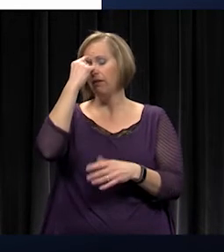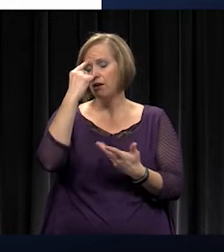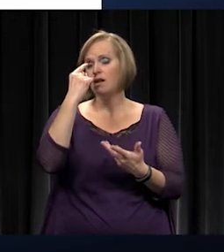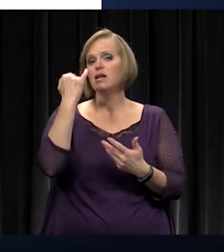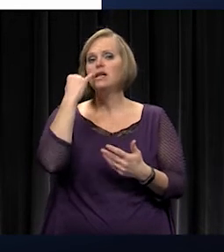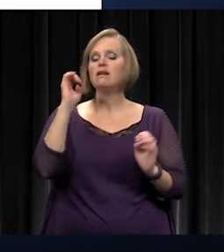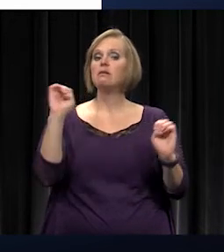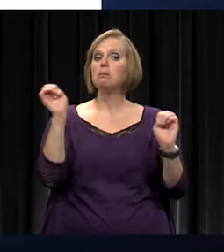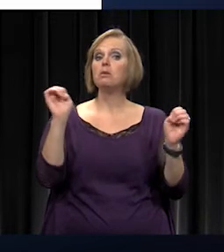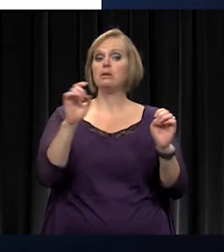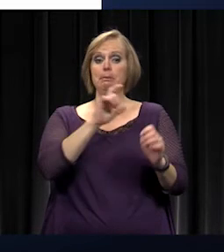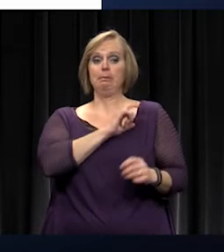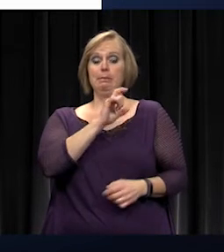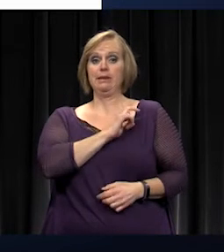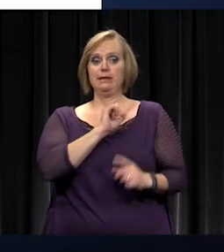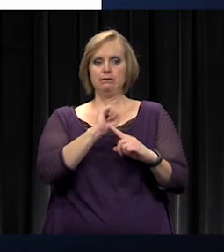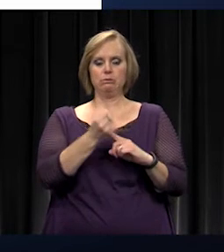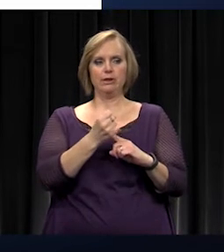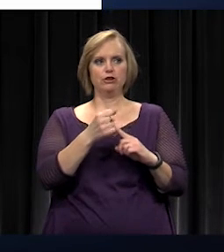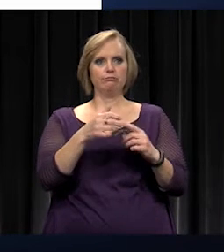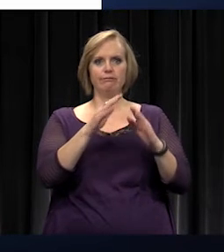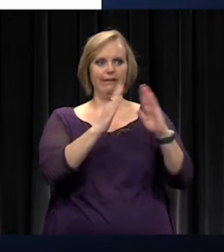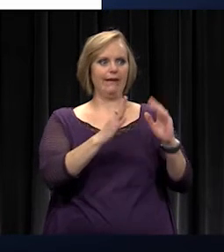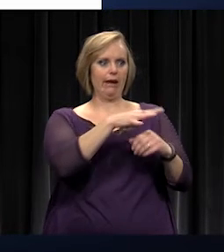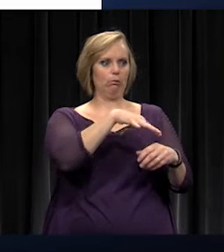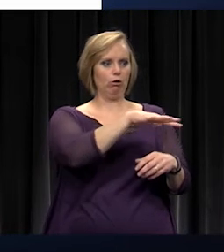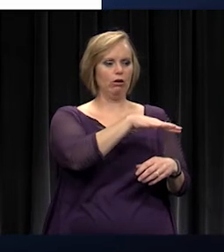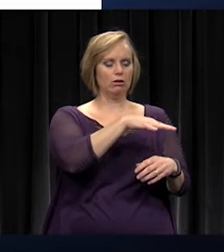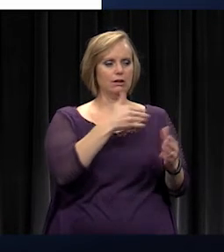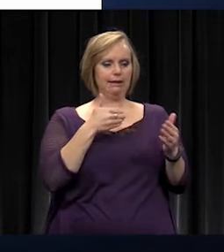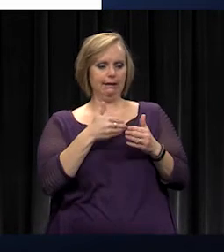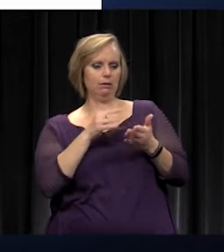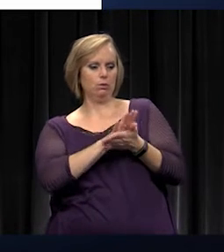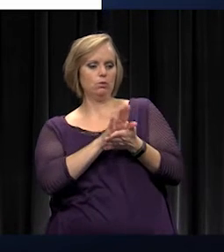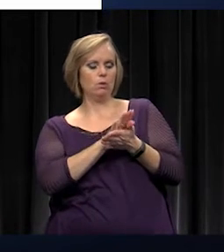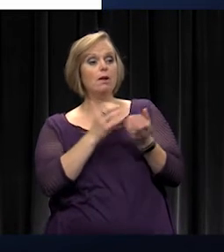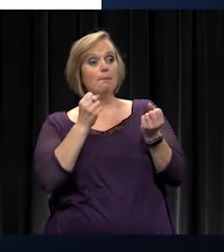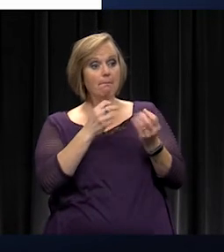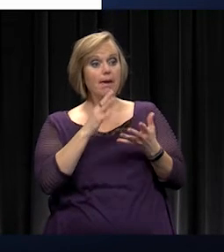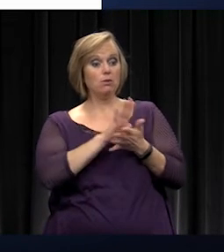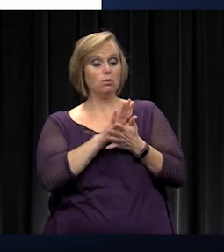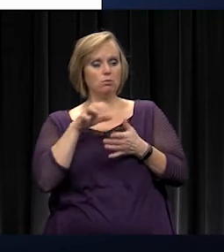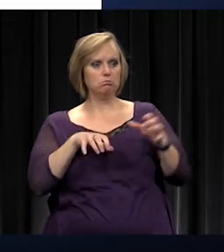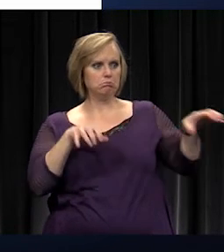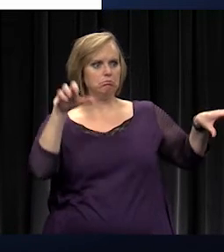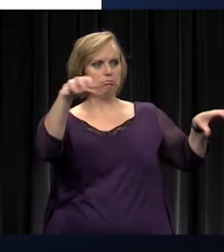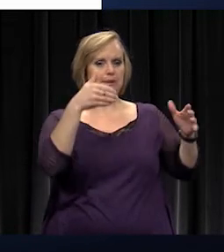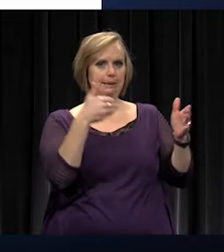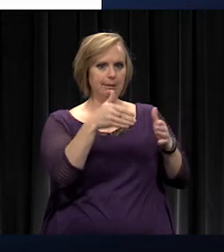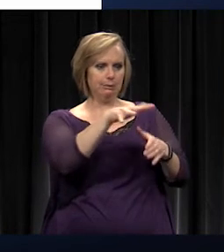emergency police matter in a neighborhood, and multiple schools are near that incident.